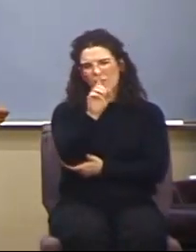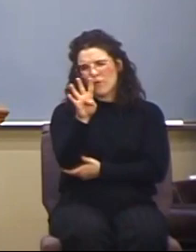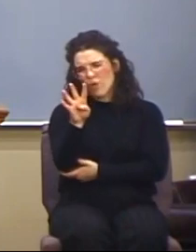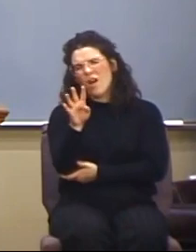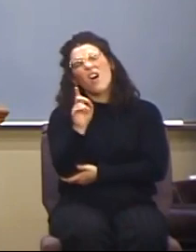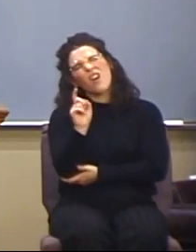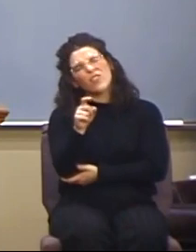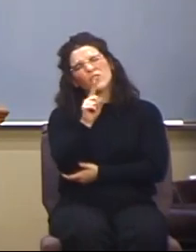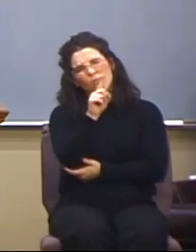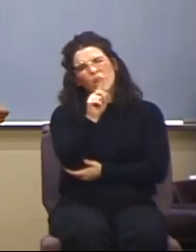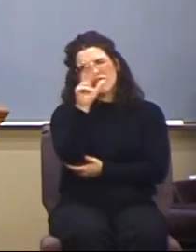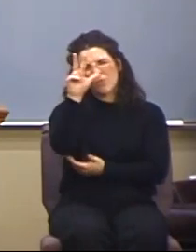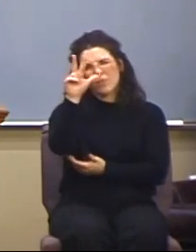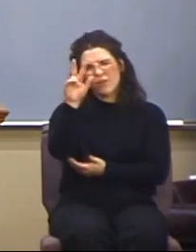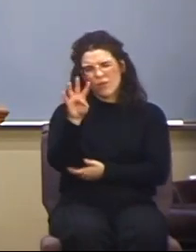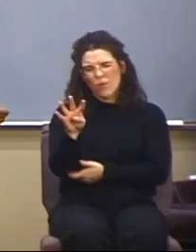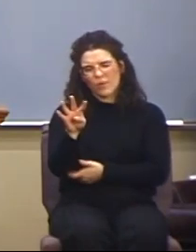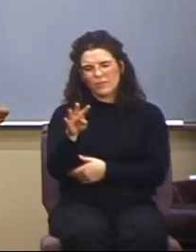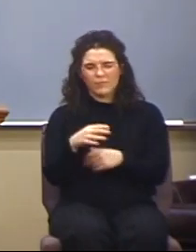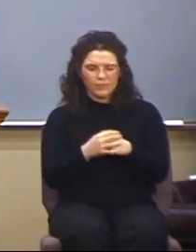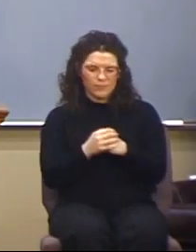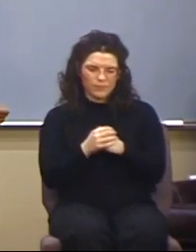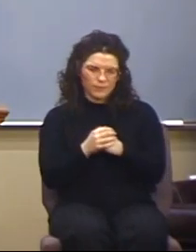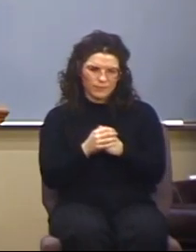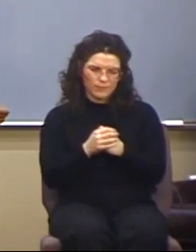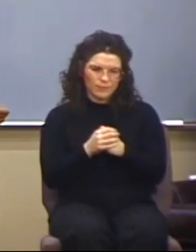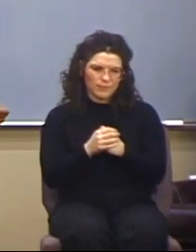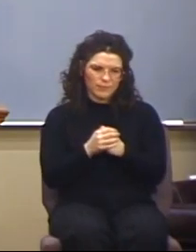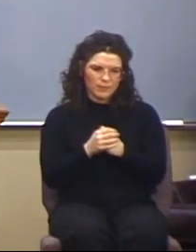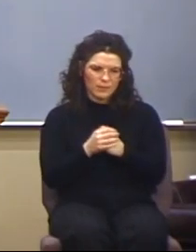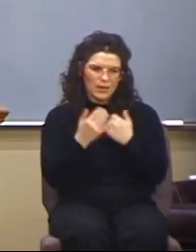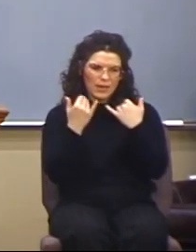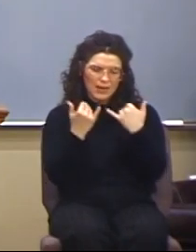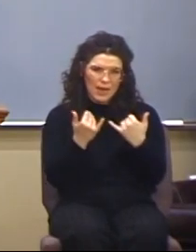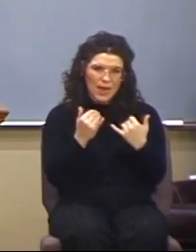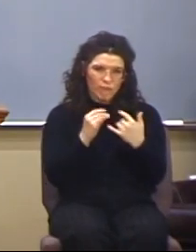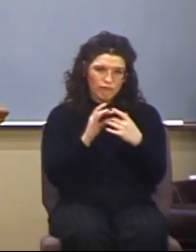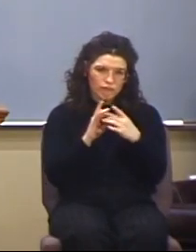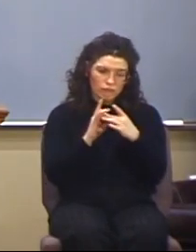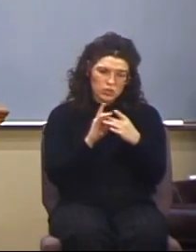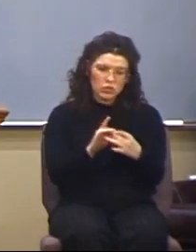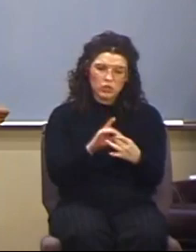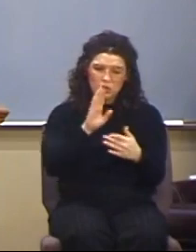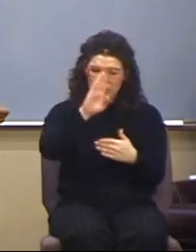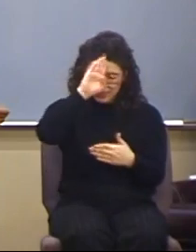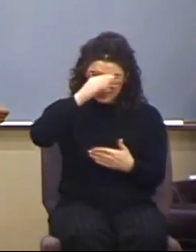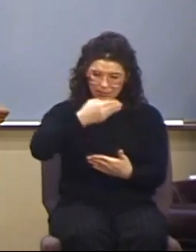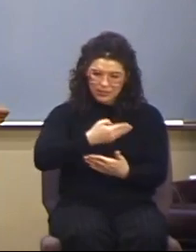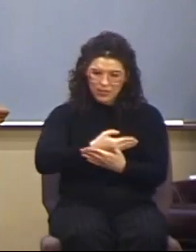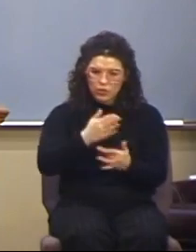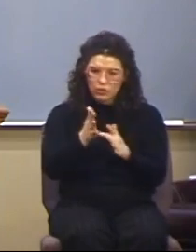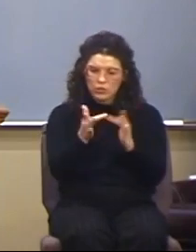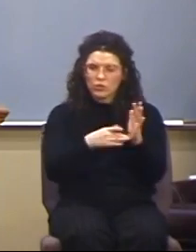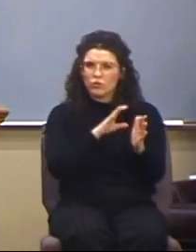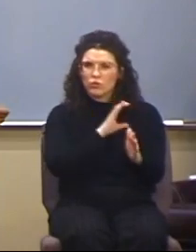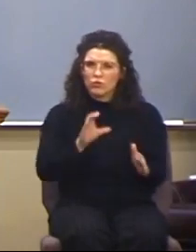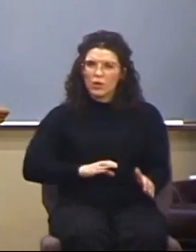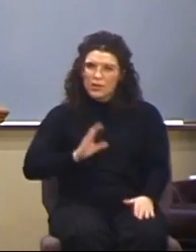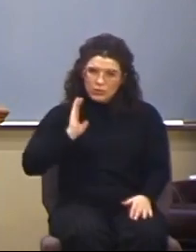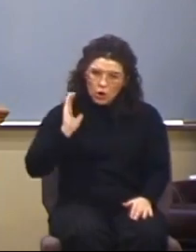should read verse 3. Romans chapter 1, verse 3. Concerning his son, Jesus Christ, our Lord,